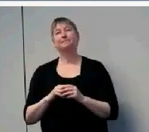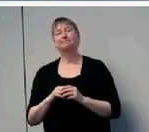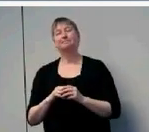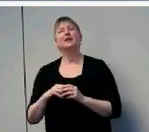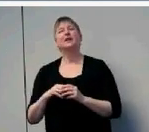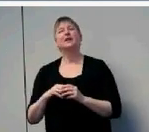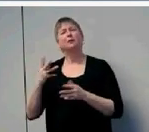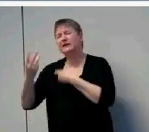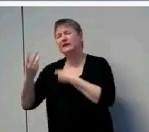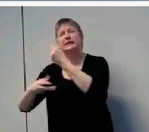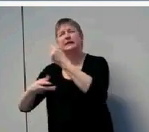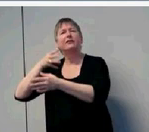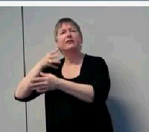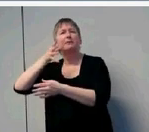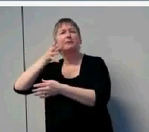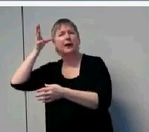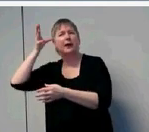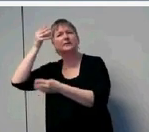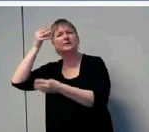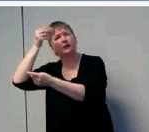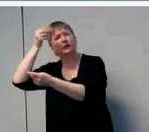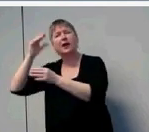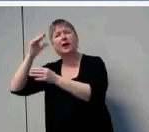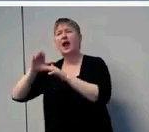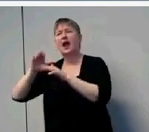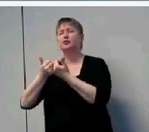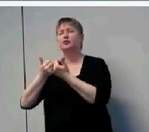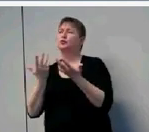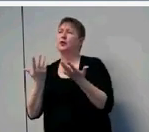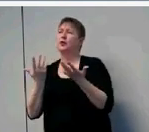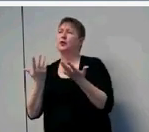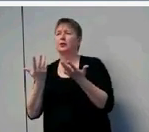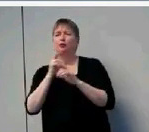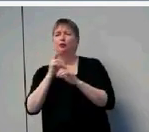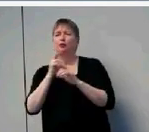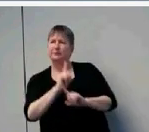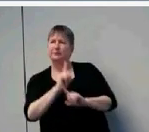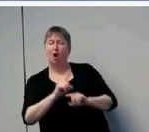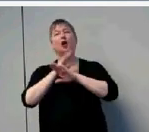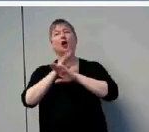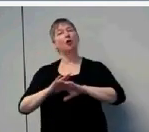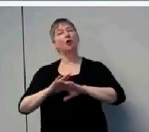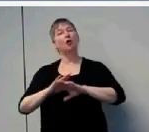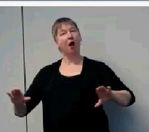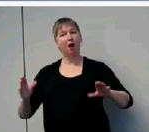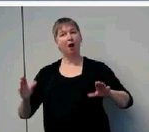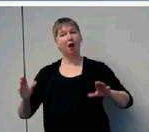different ways they can respond. Calm reinsertion. Distracting the child.